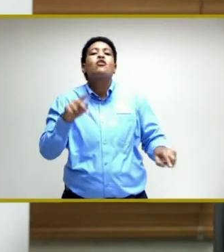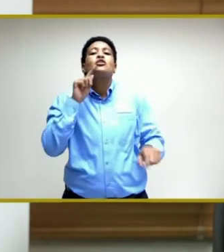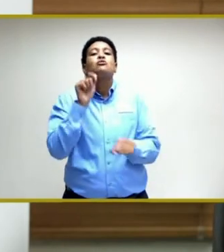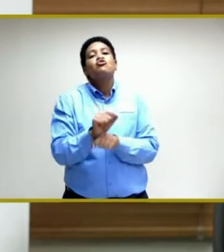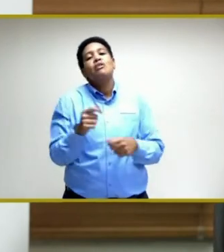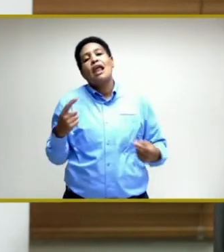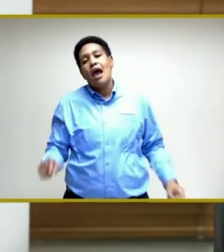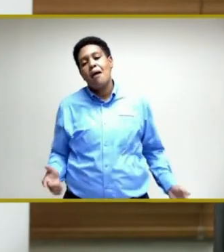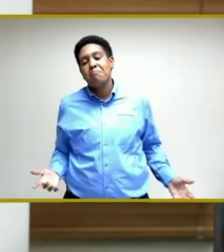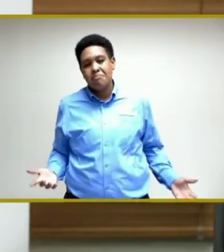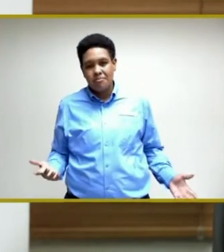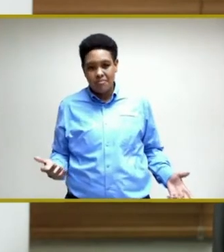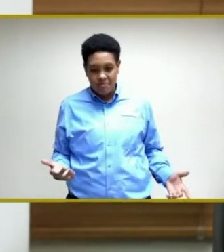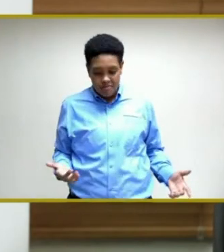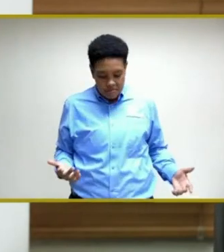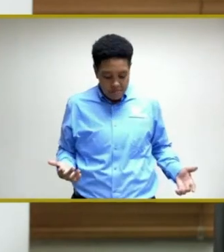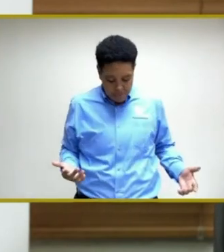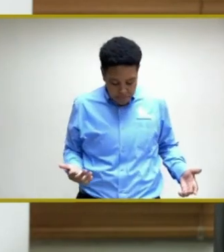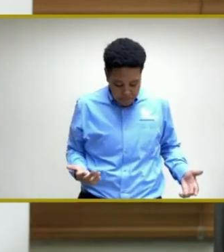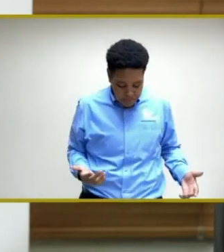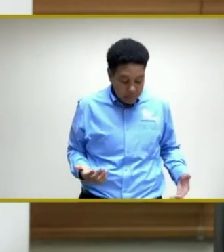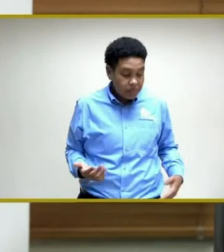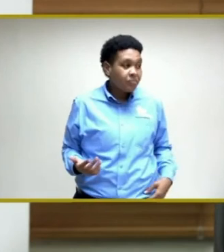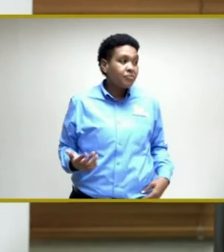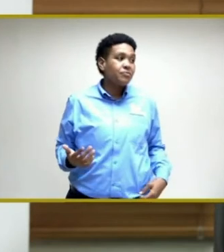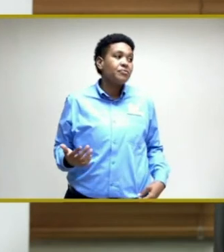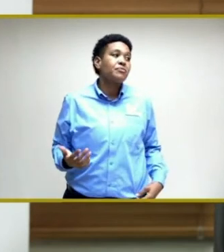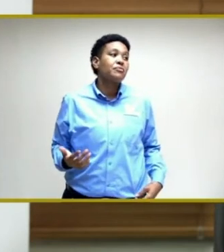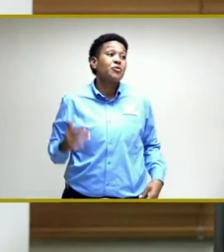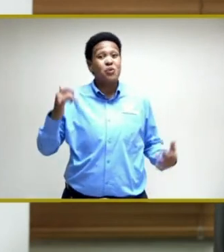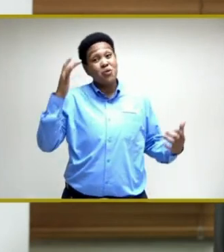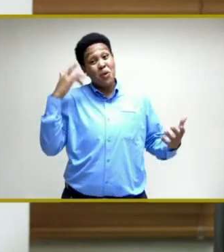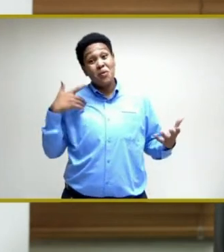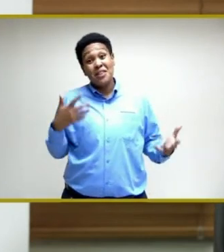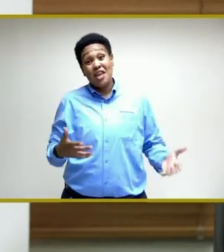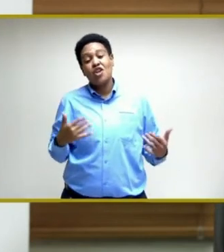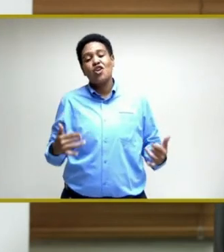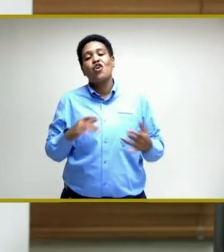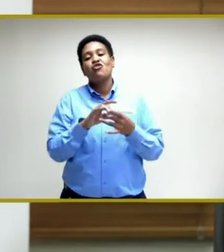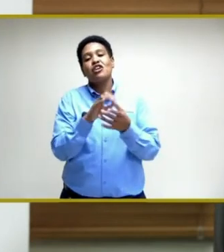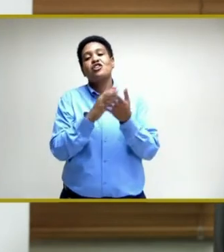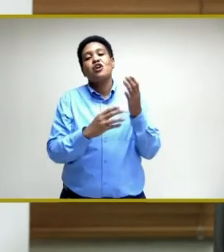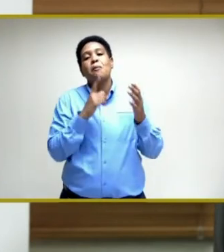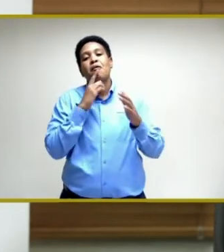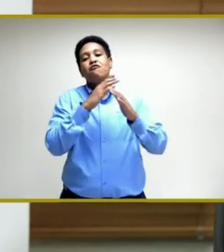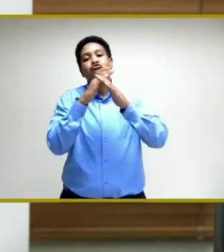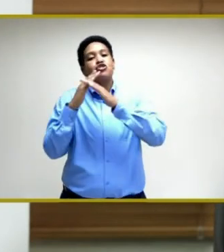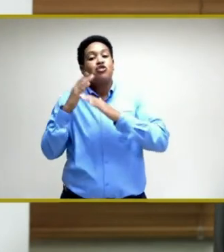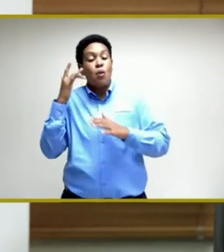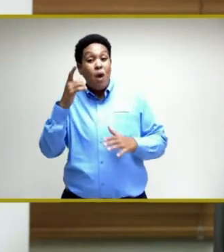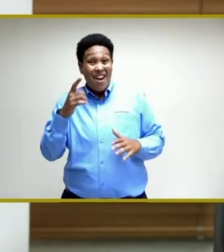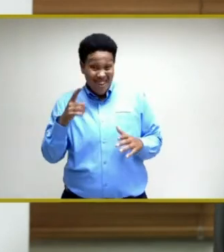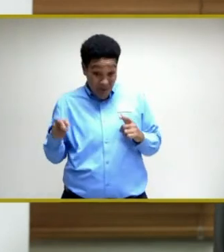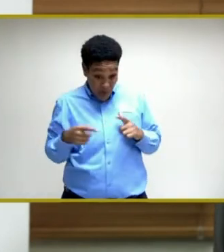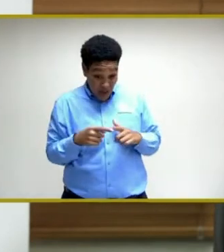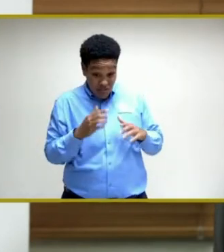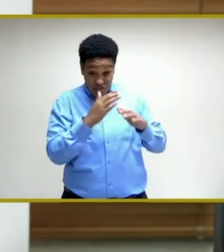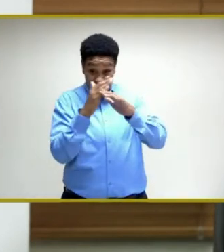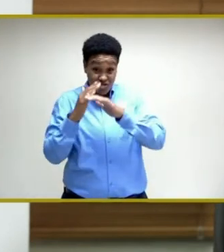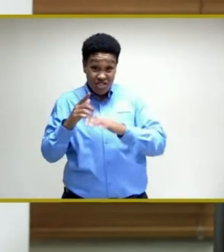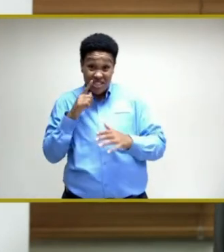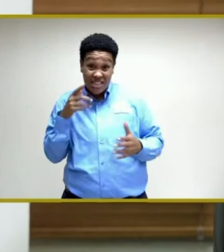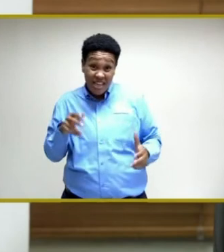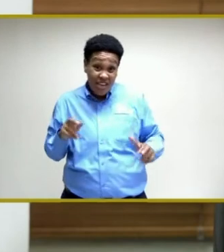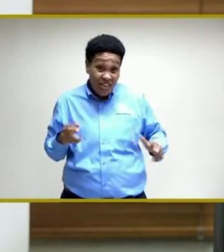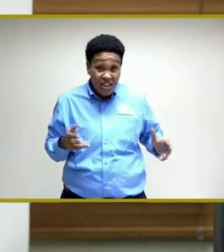which is why we are back where we are in terms of some of those restrictions because when the restrictions are in